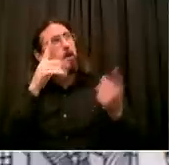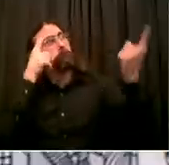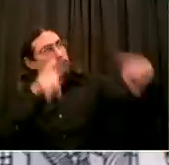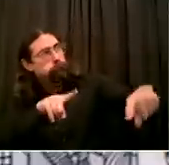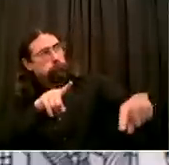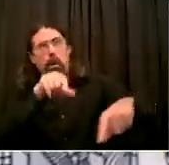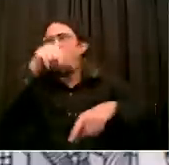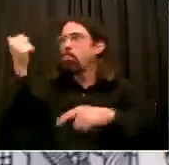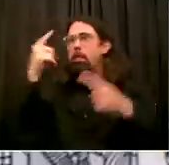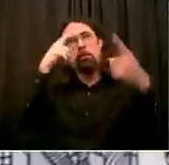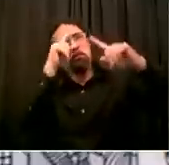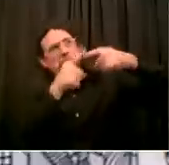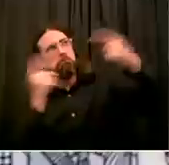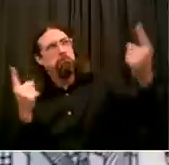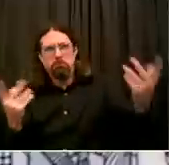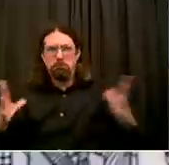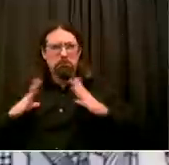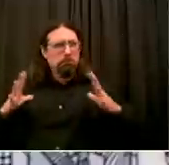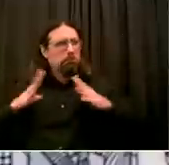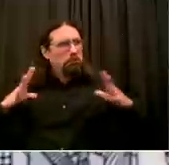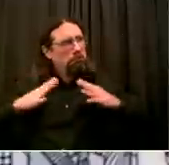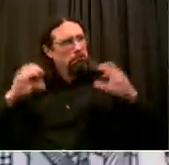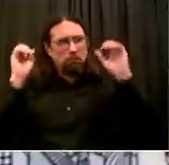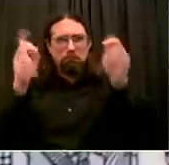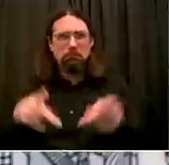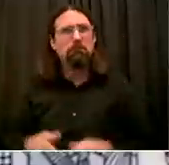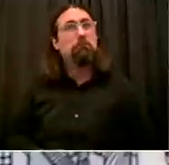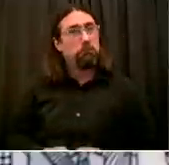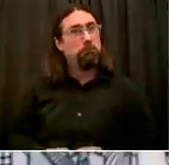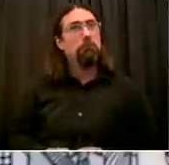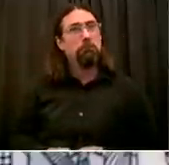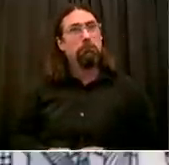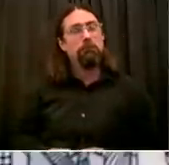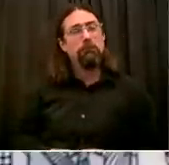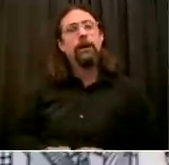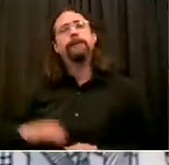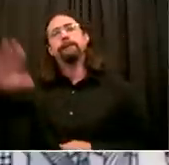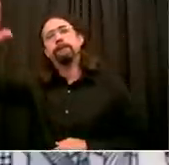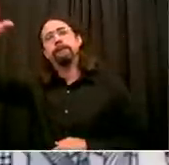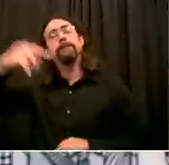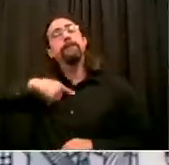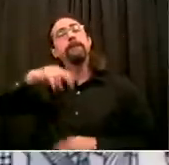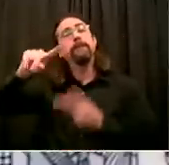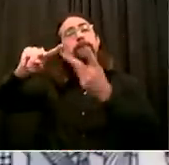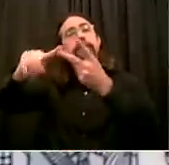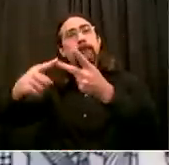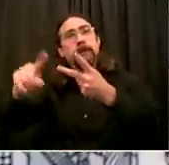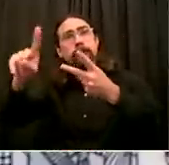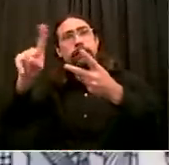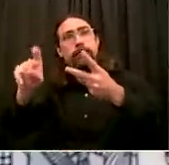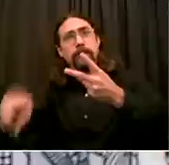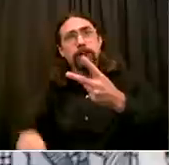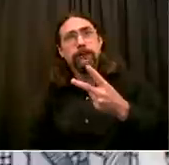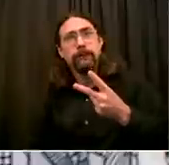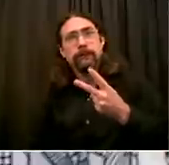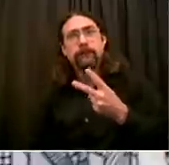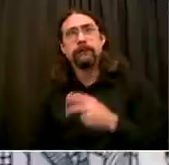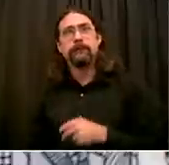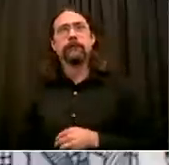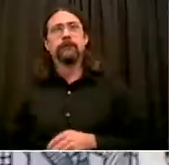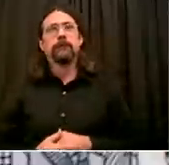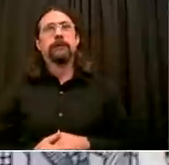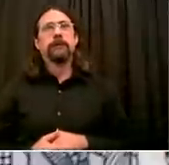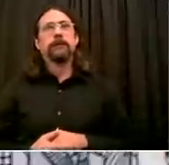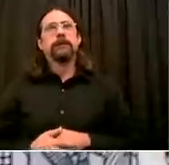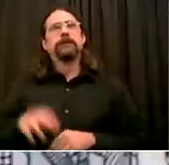The NYPD announced the monthly crime statistics. That was just right before you announced this new shutdown. It seems to have been forgotten.